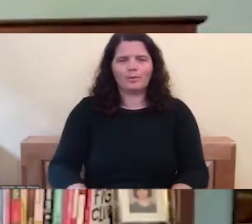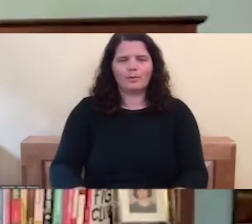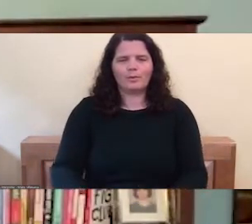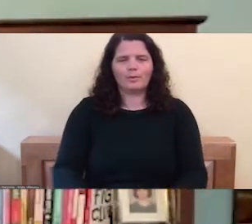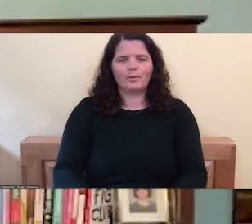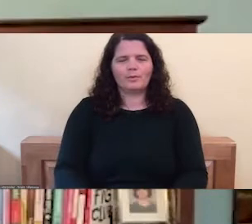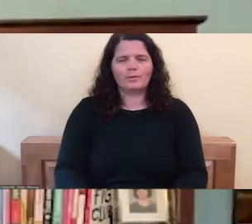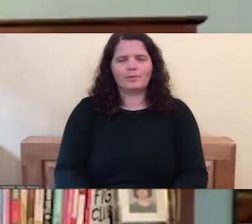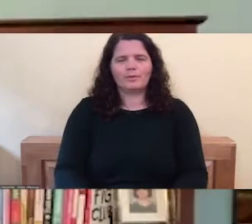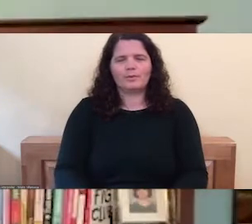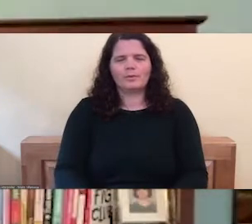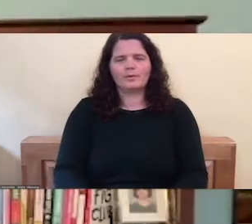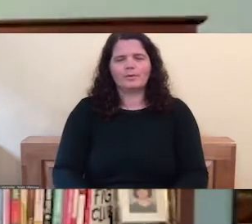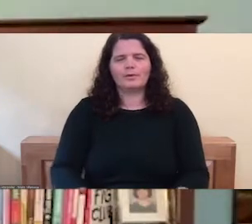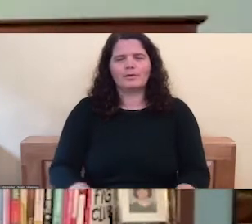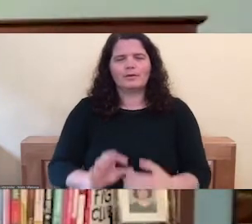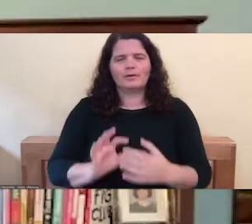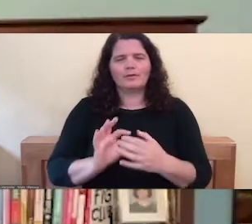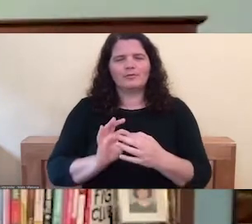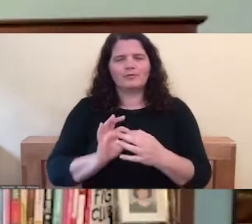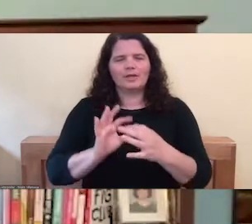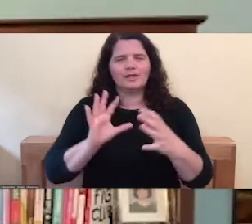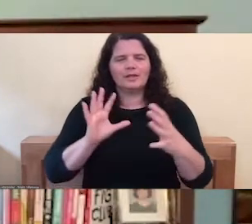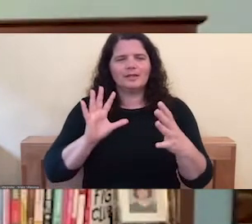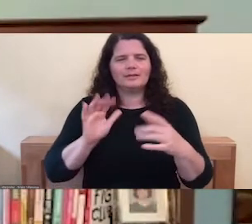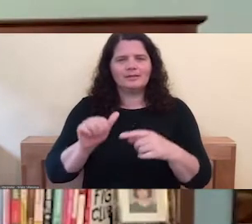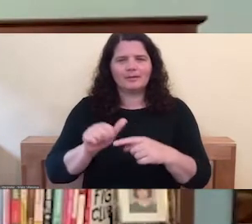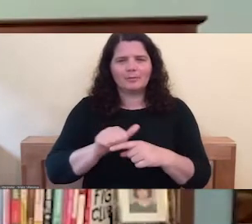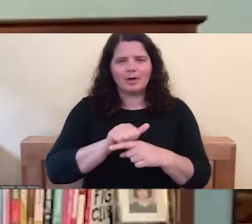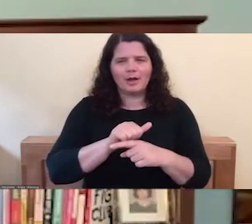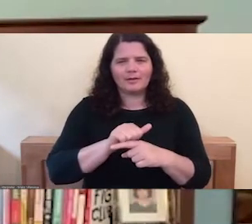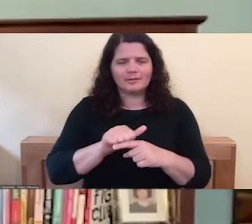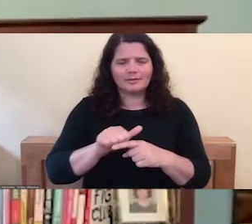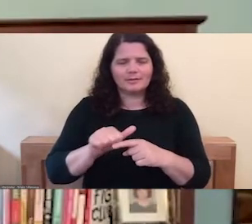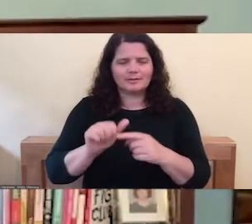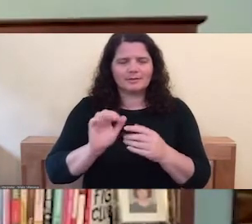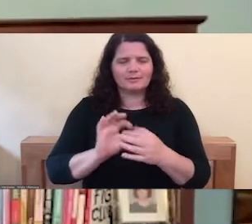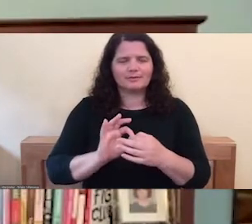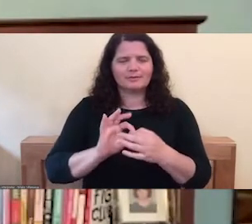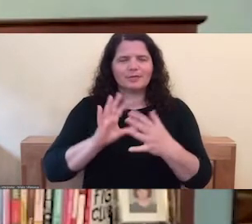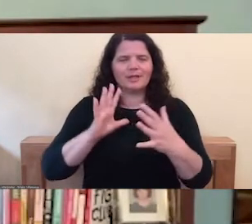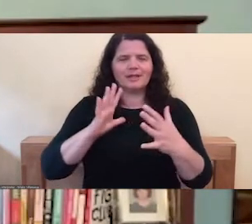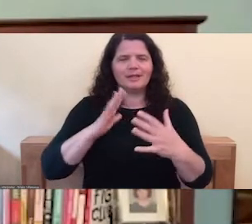it's releasing the practice releasing the breath